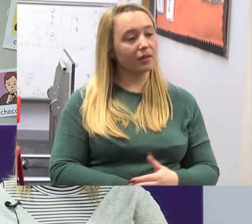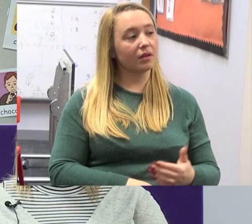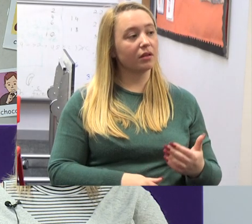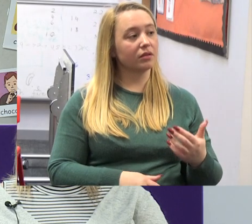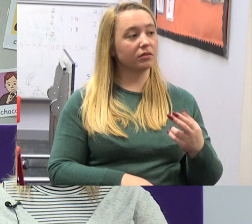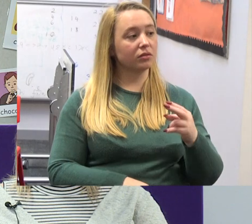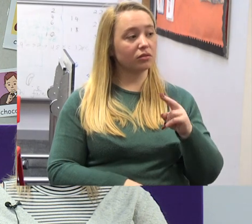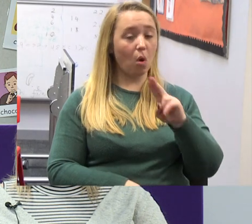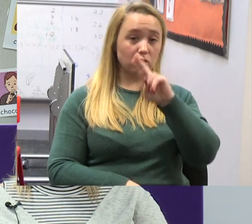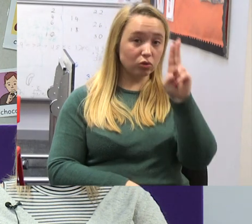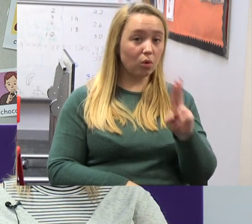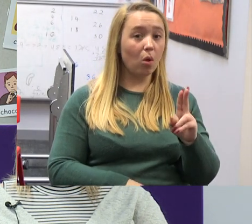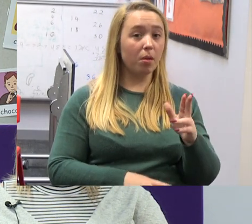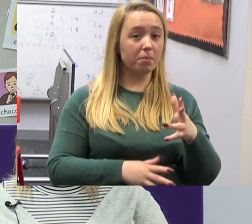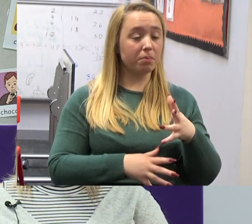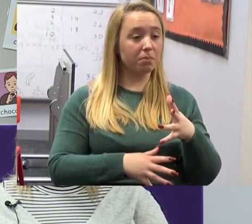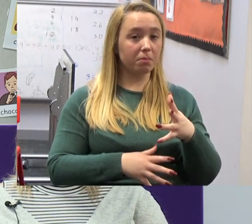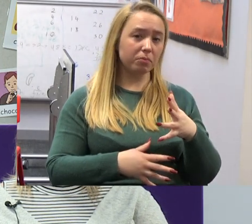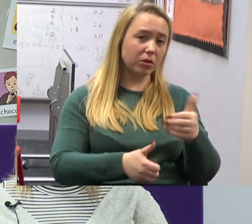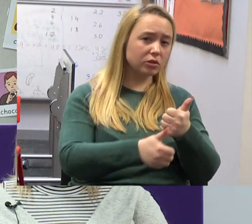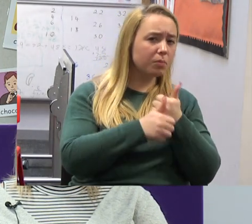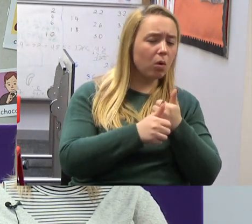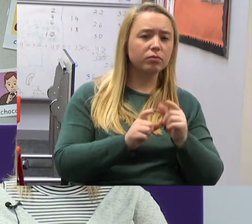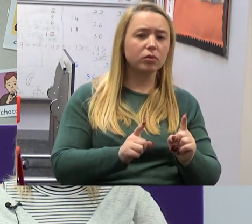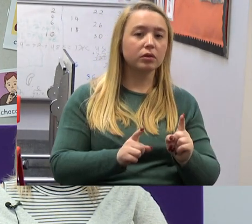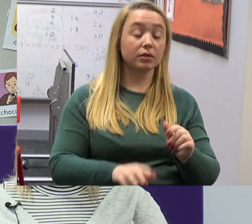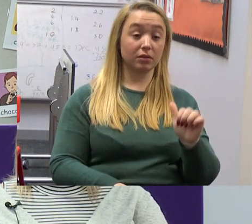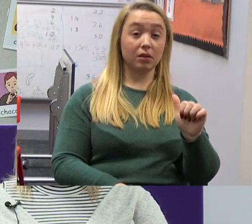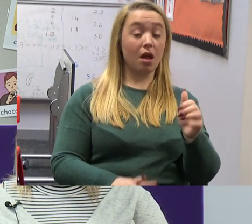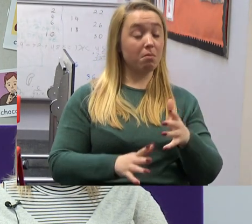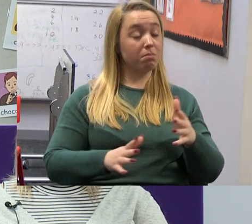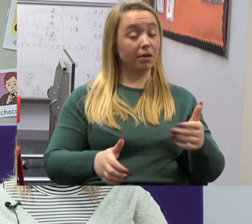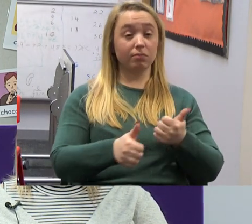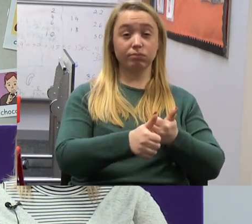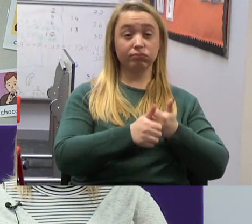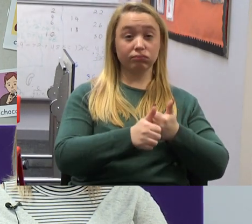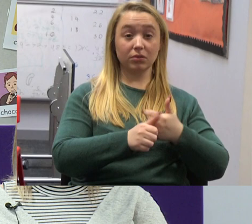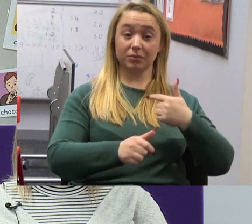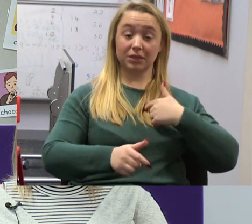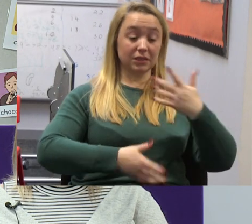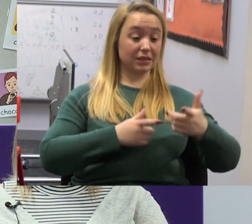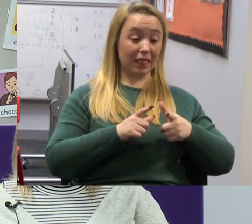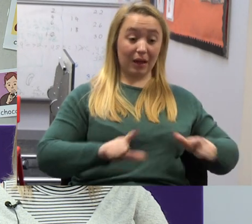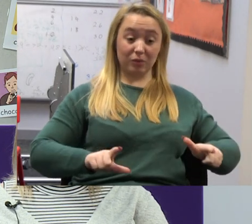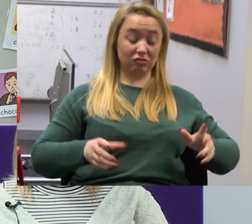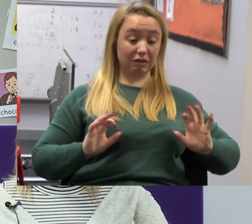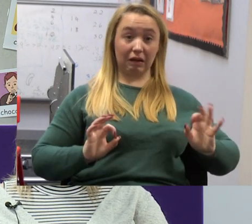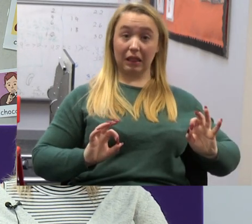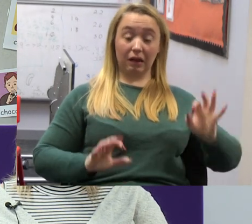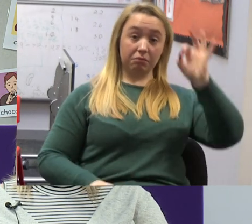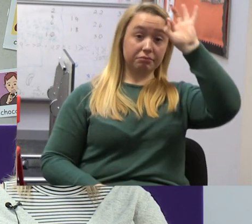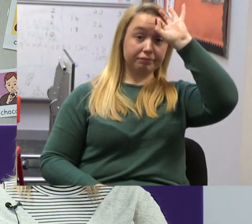The school, for us as a family, has been massive. We had no access to sign. The school,